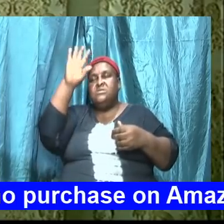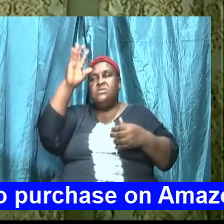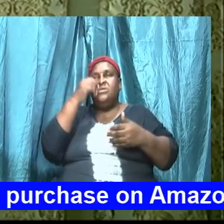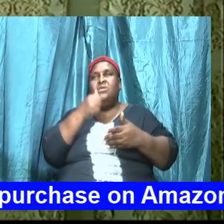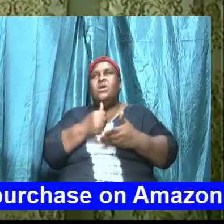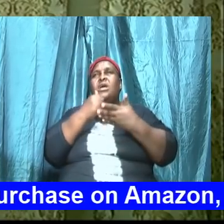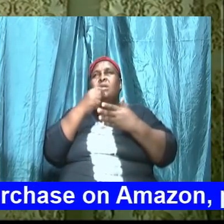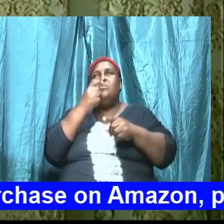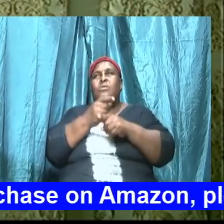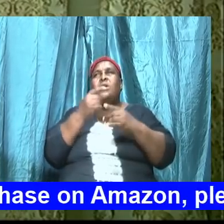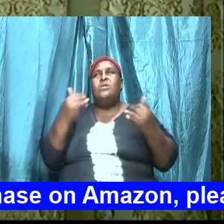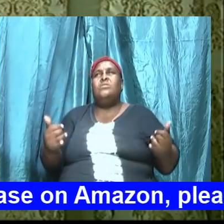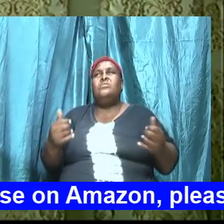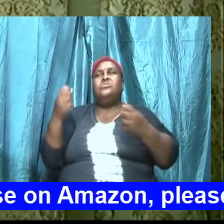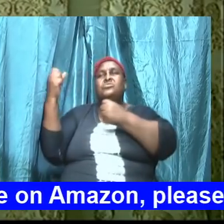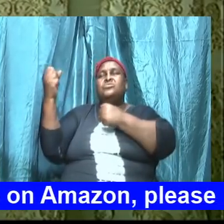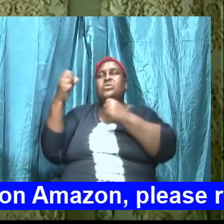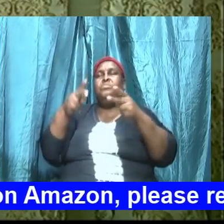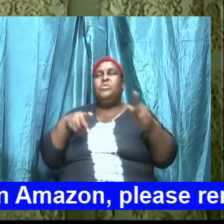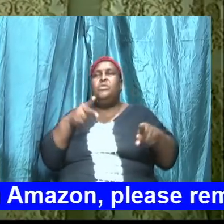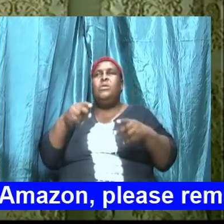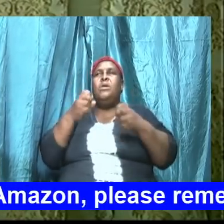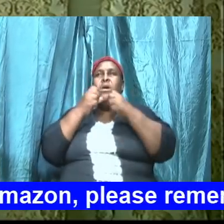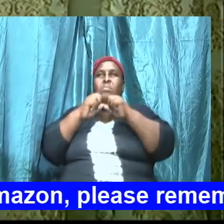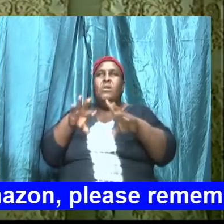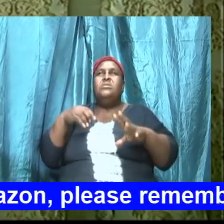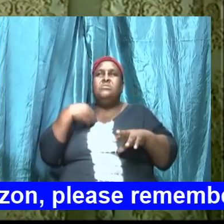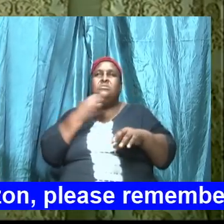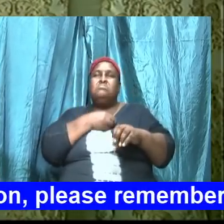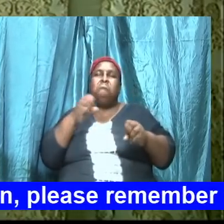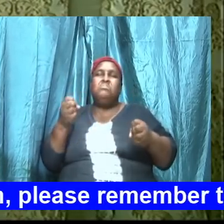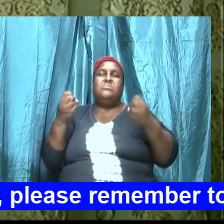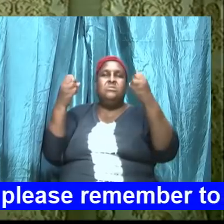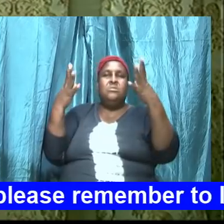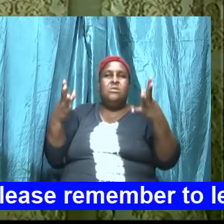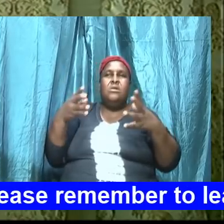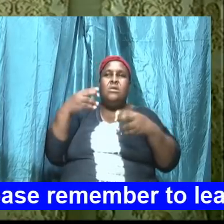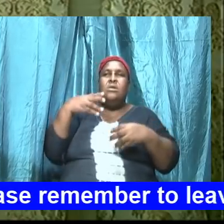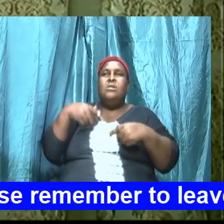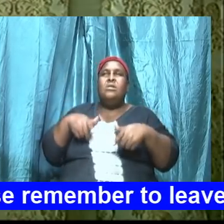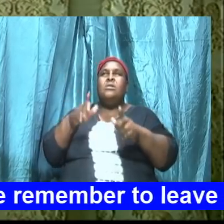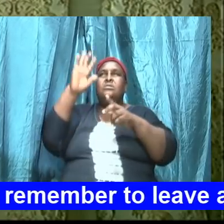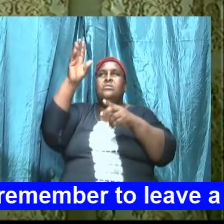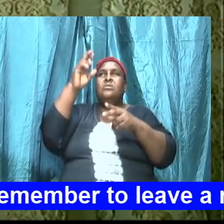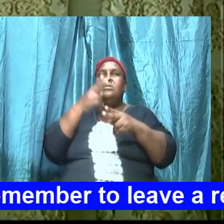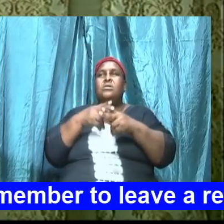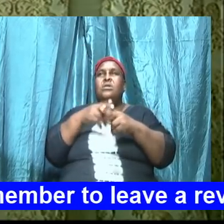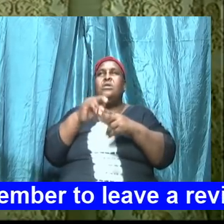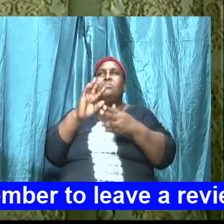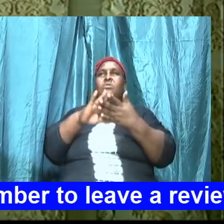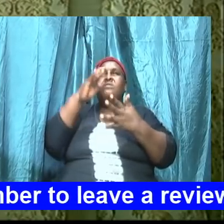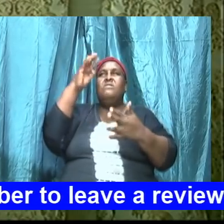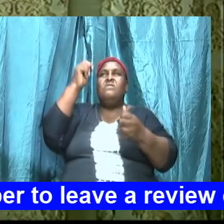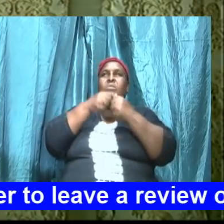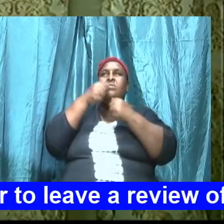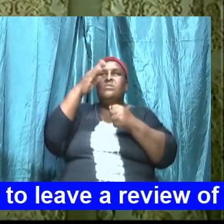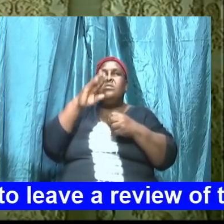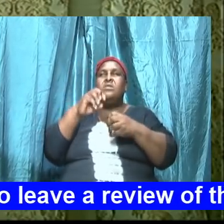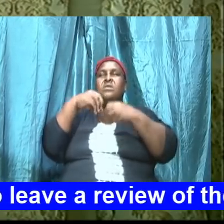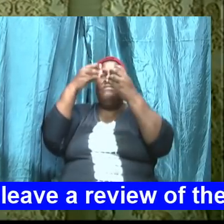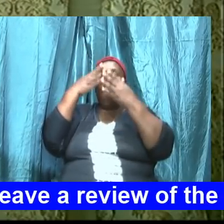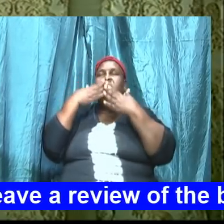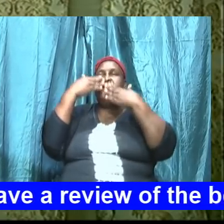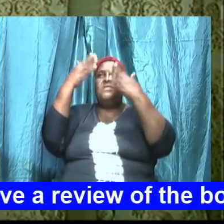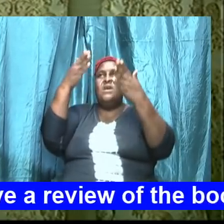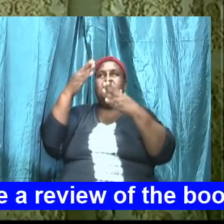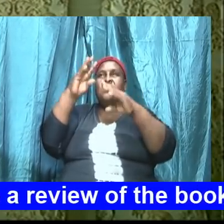strengthen your people bless us together bless us abundantly let your name be glorified great God we give you thanks